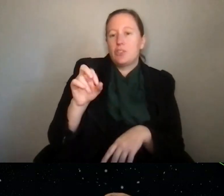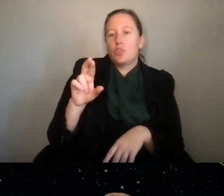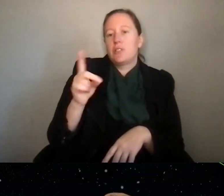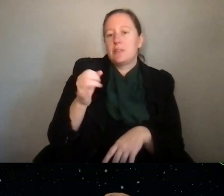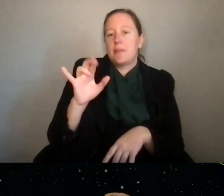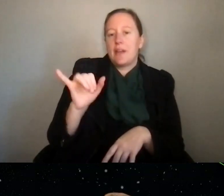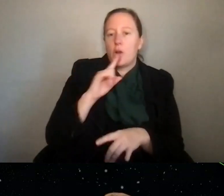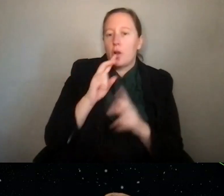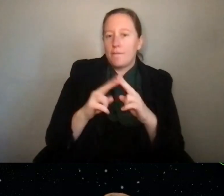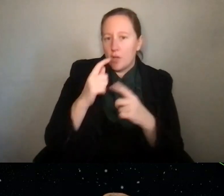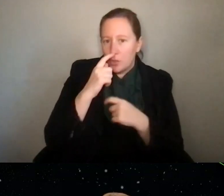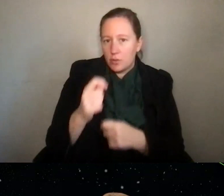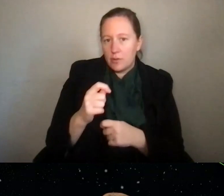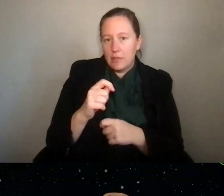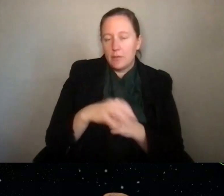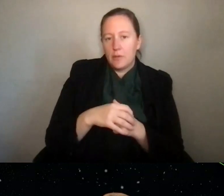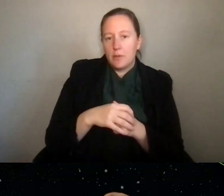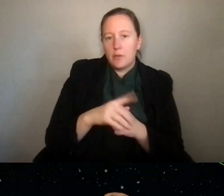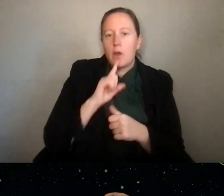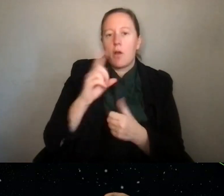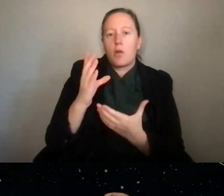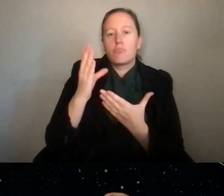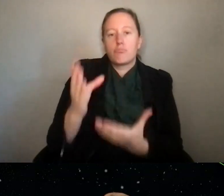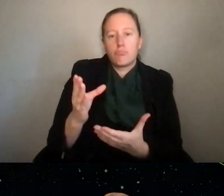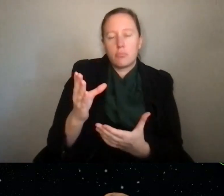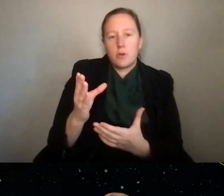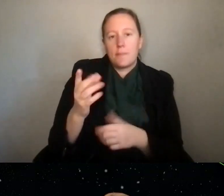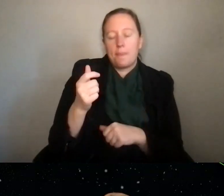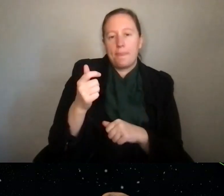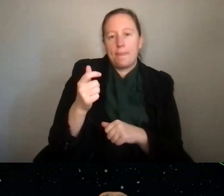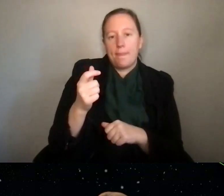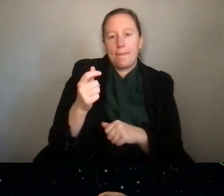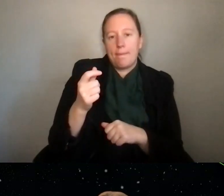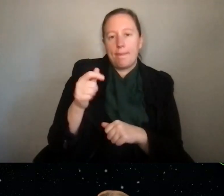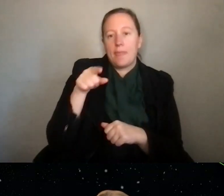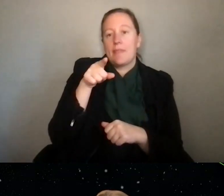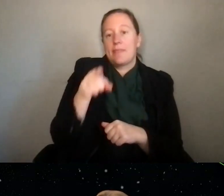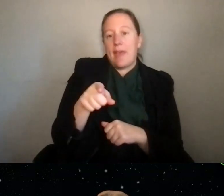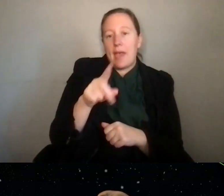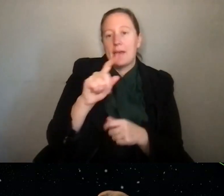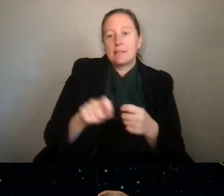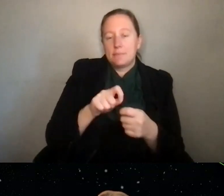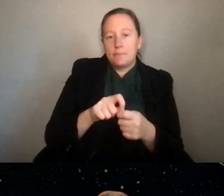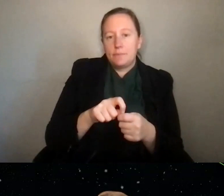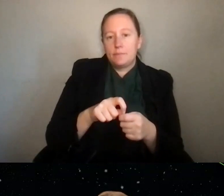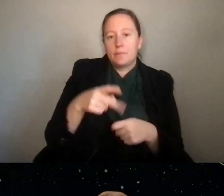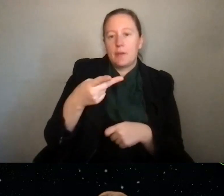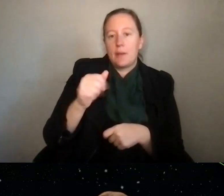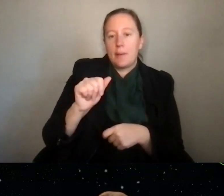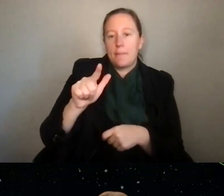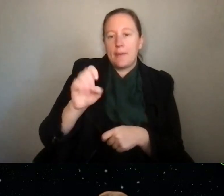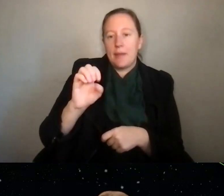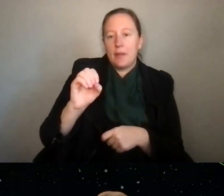I think that recommendation that I will have for this particular one in paleo bathymetry.